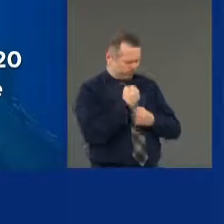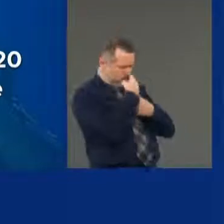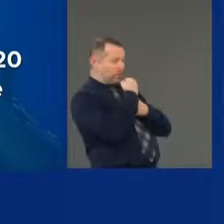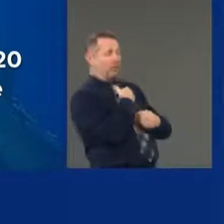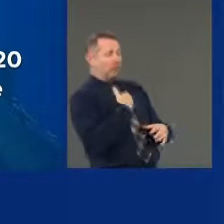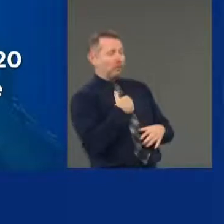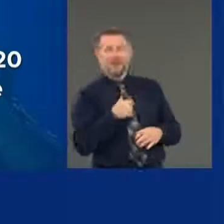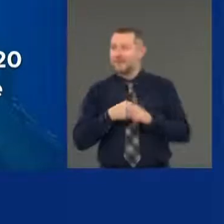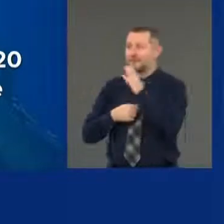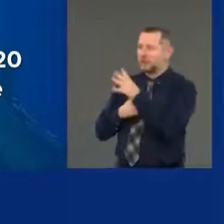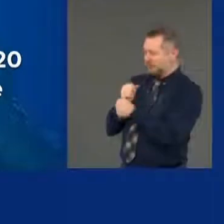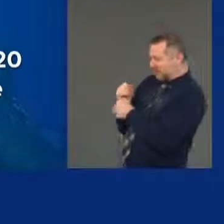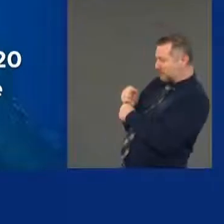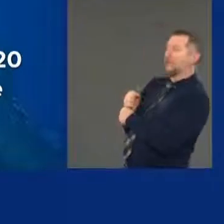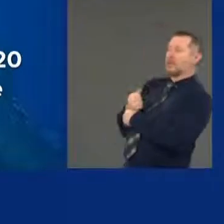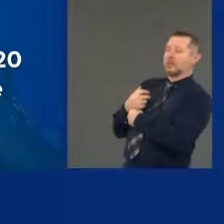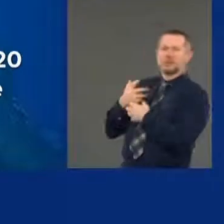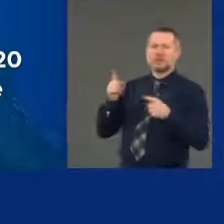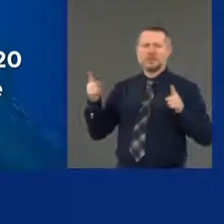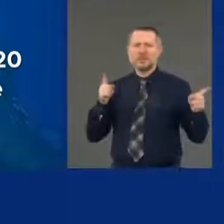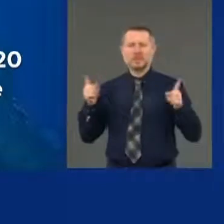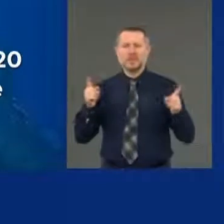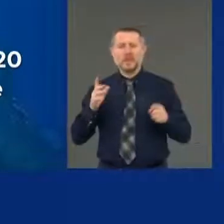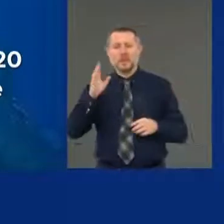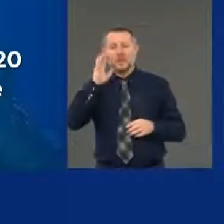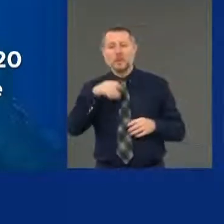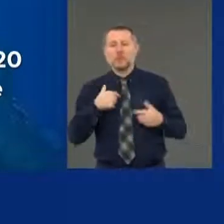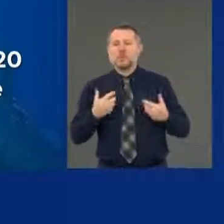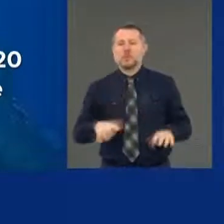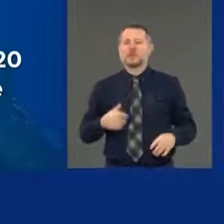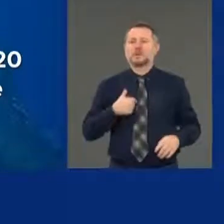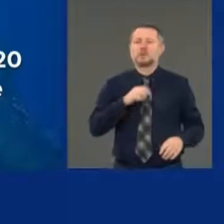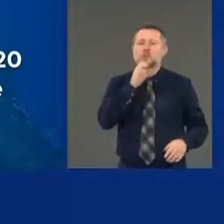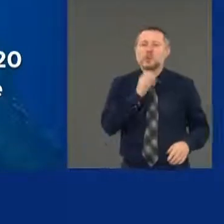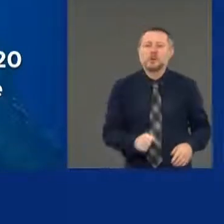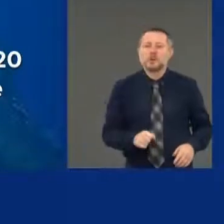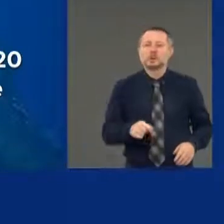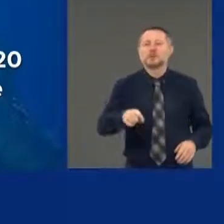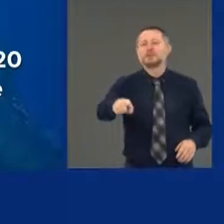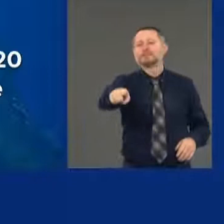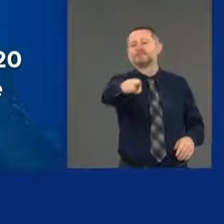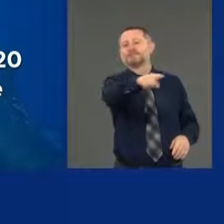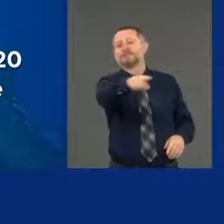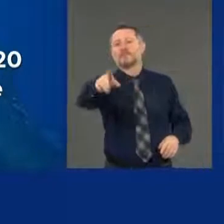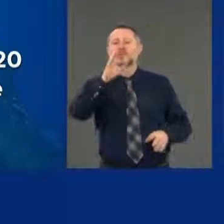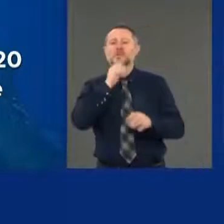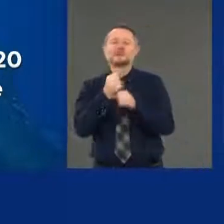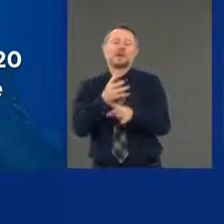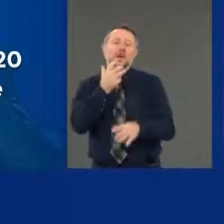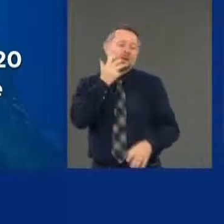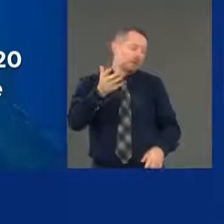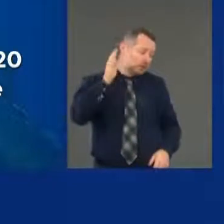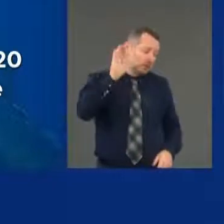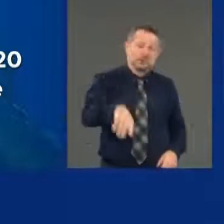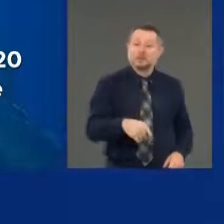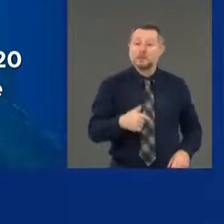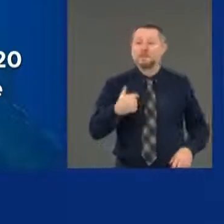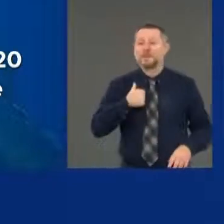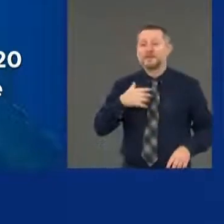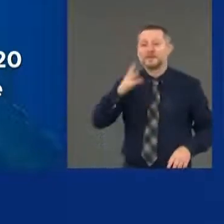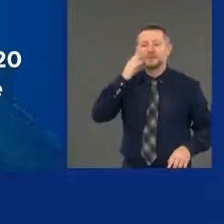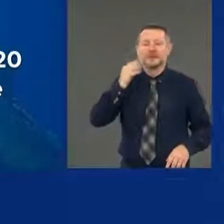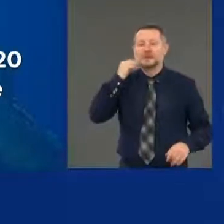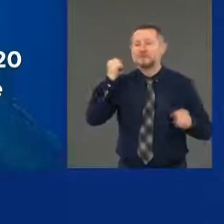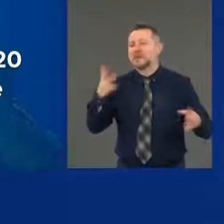I'm too old. They're going to yell anyway. And by the way, I've been yelled at by the best of them for a long